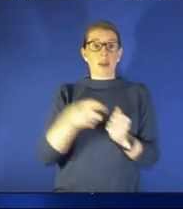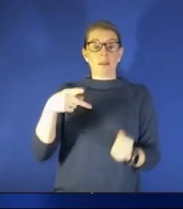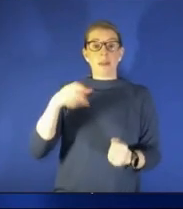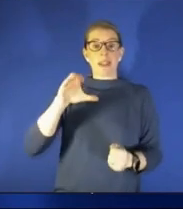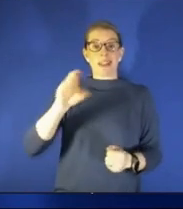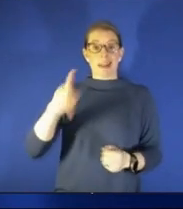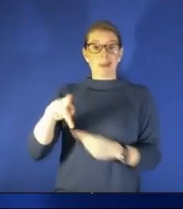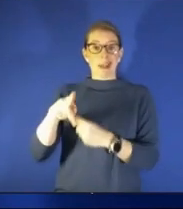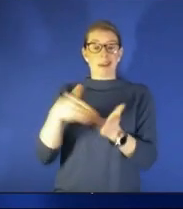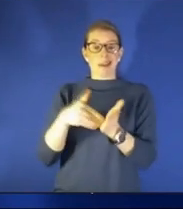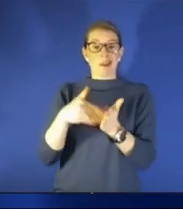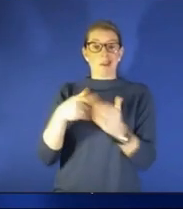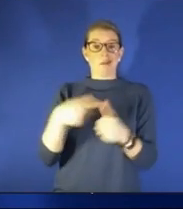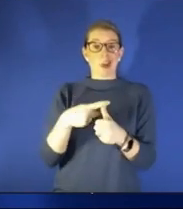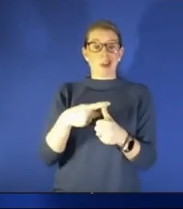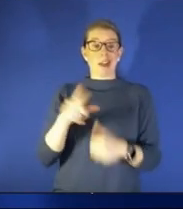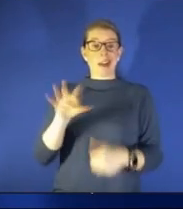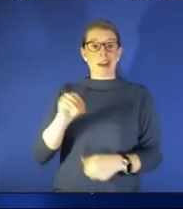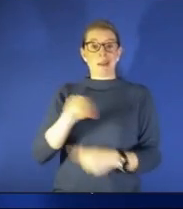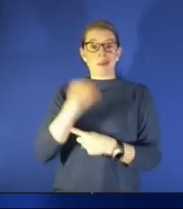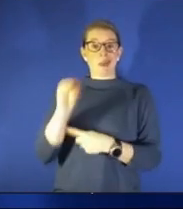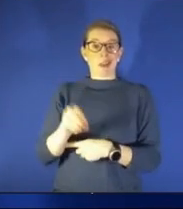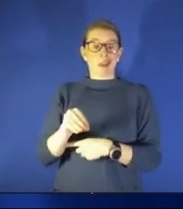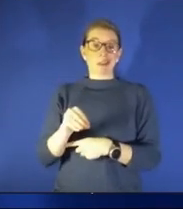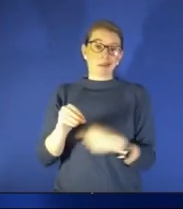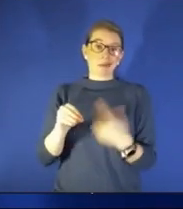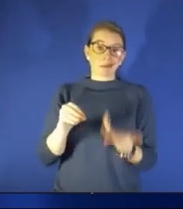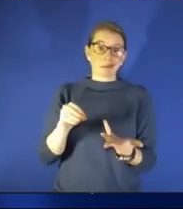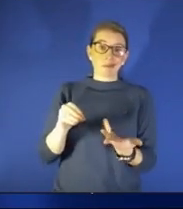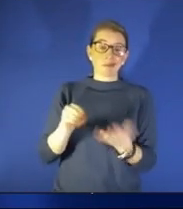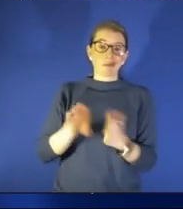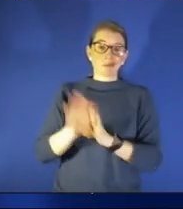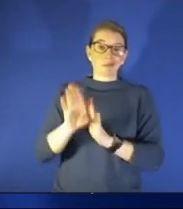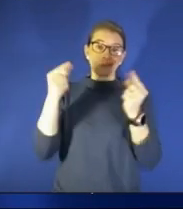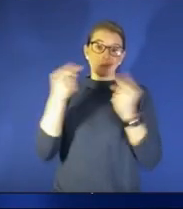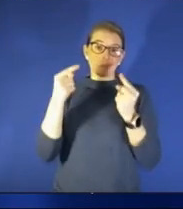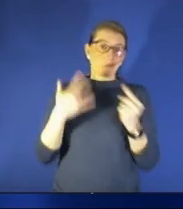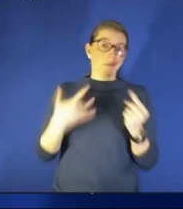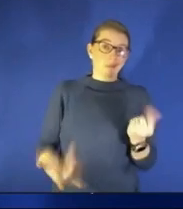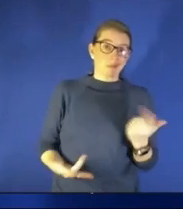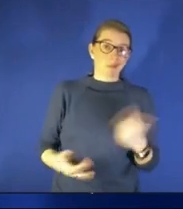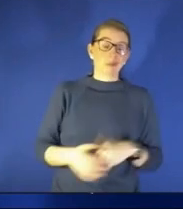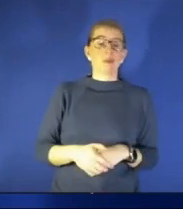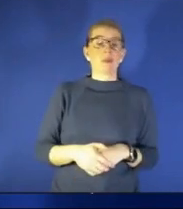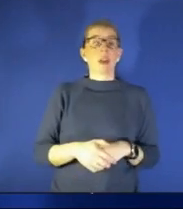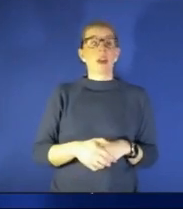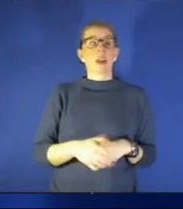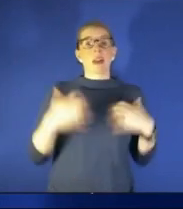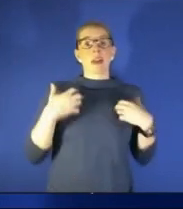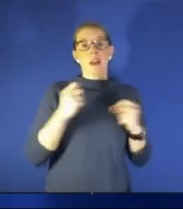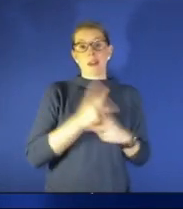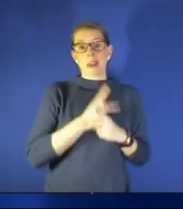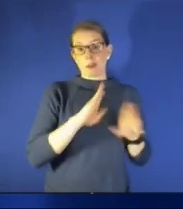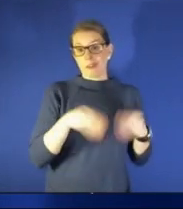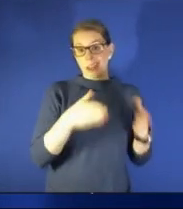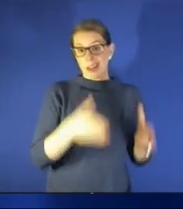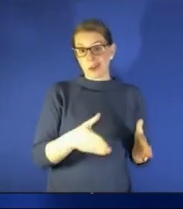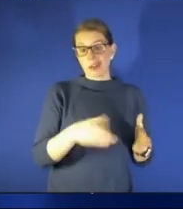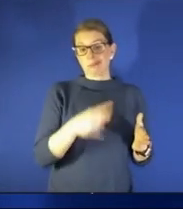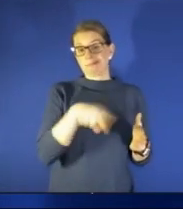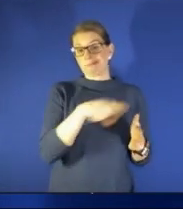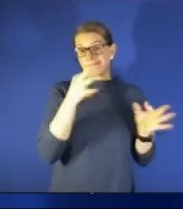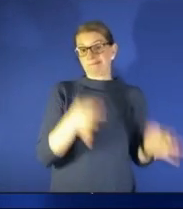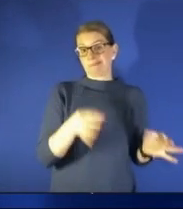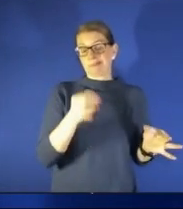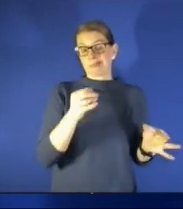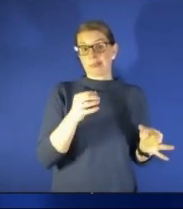90 of the population gets headaches so it's very common and a health care provider is probably in a better position to decide whether it's a headache